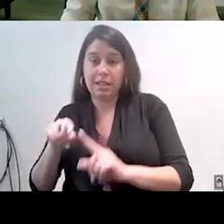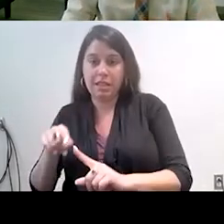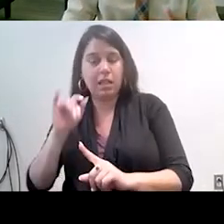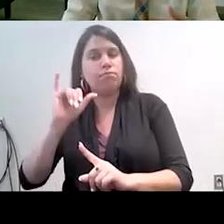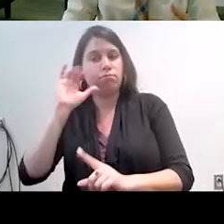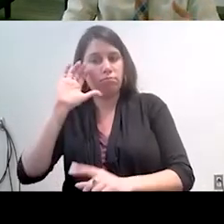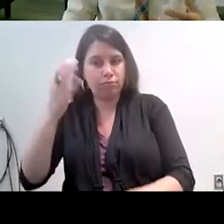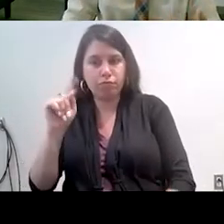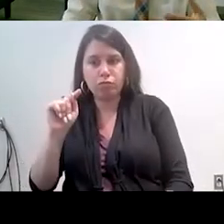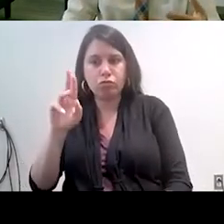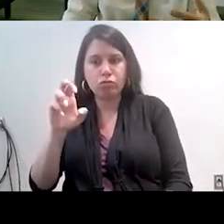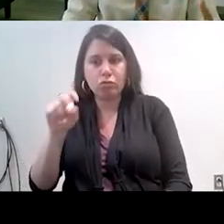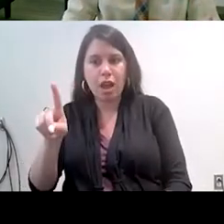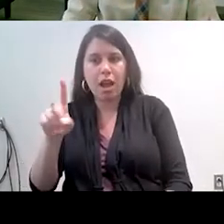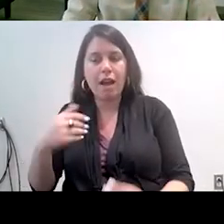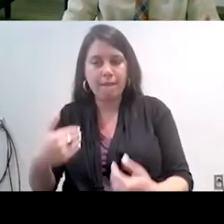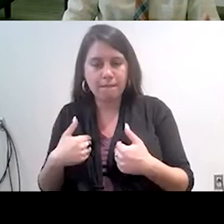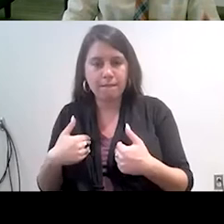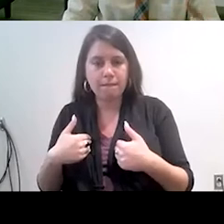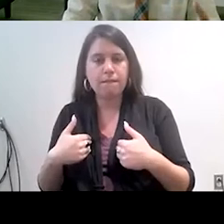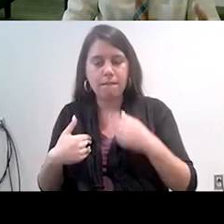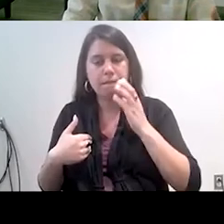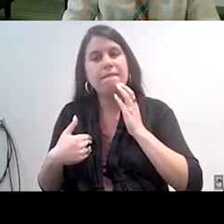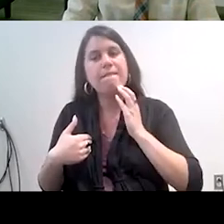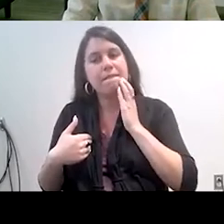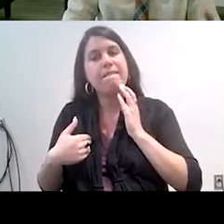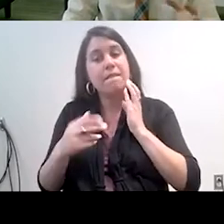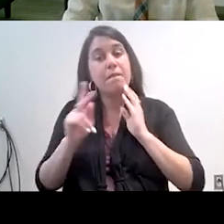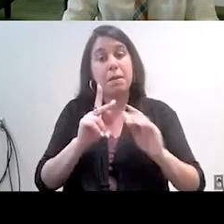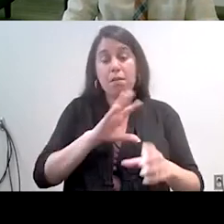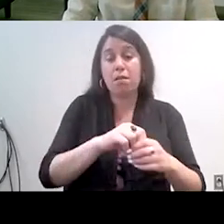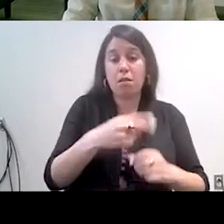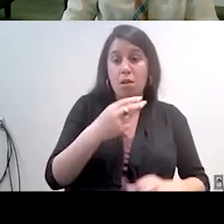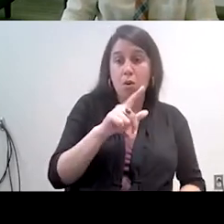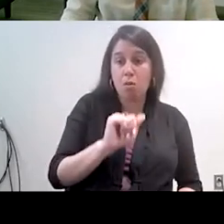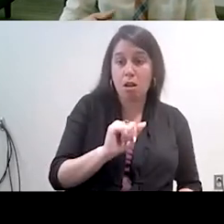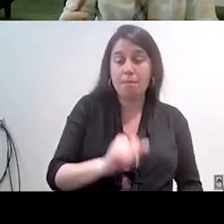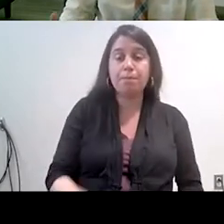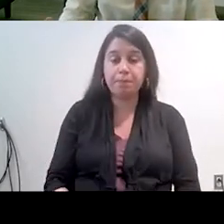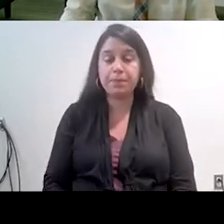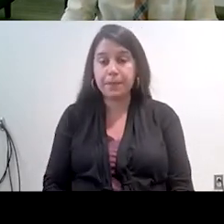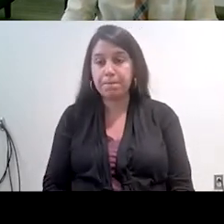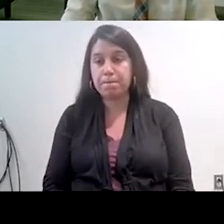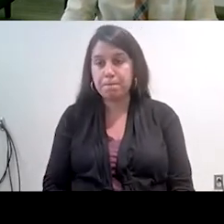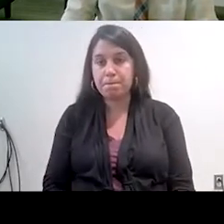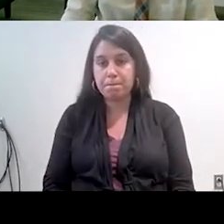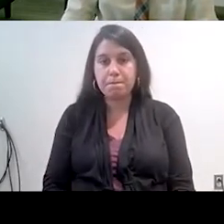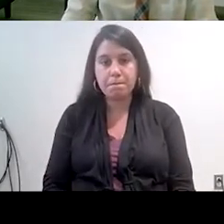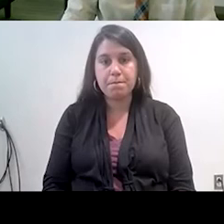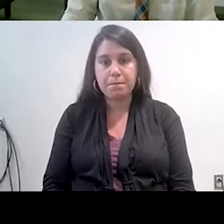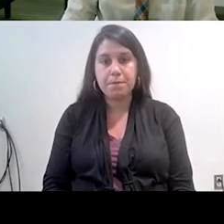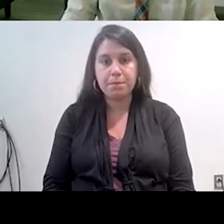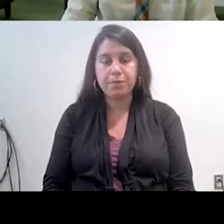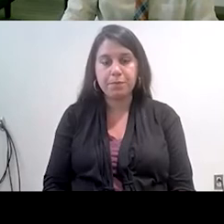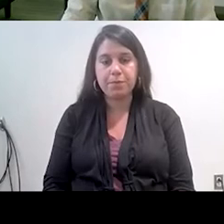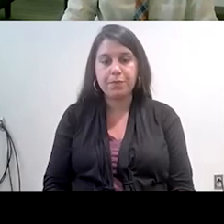in the proportion of OLA, participants of OLA compared to the photonovela who experiences significant decrease in their